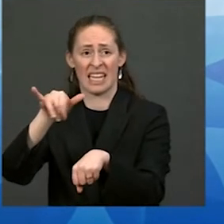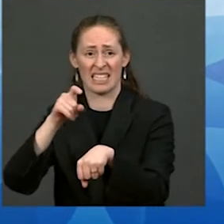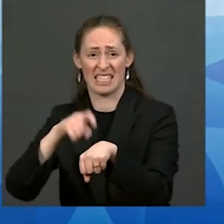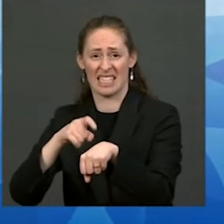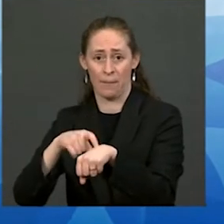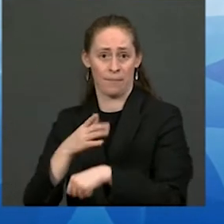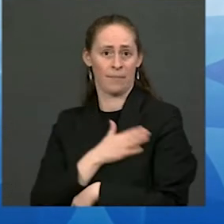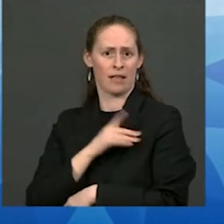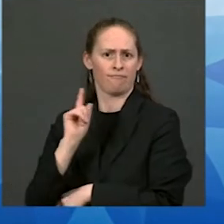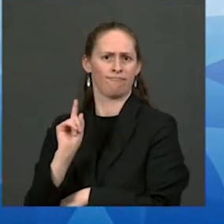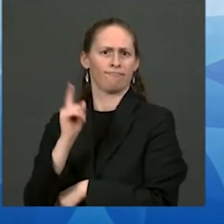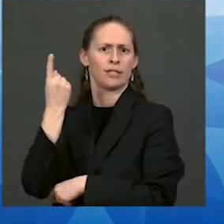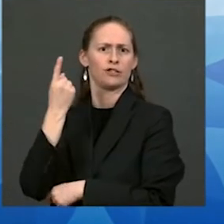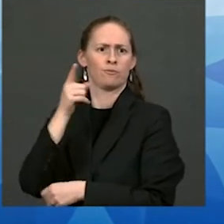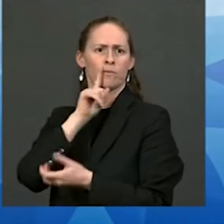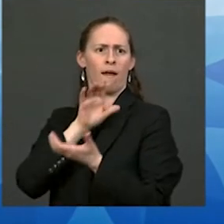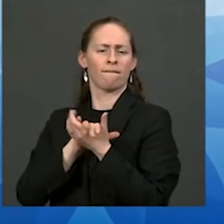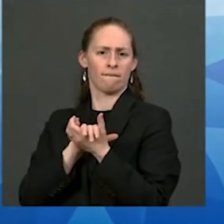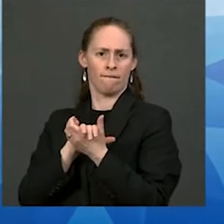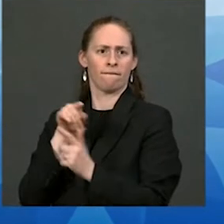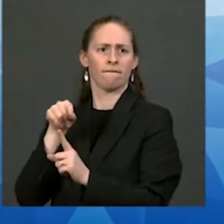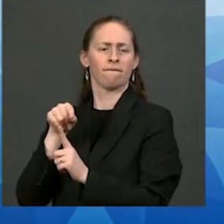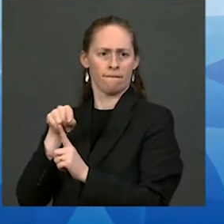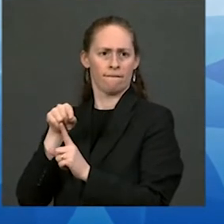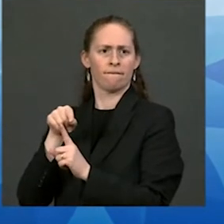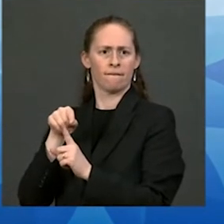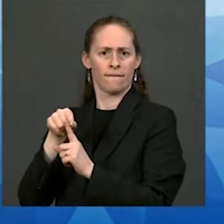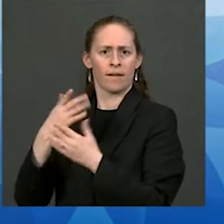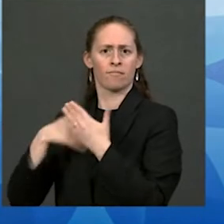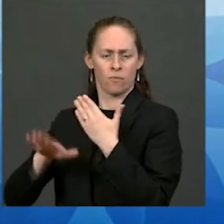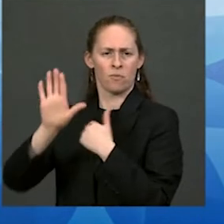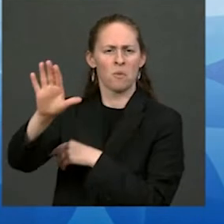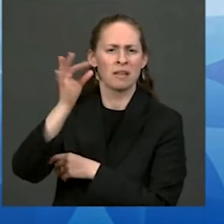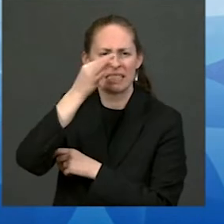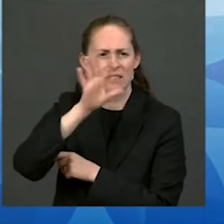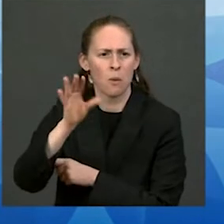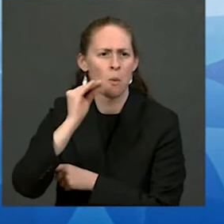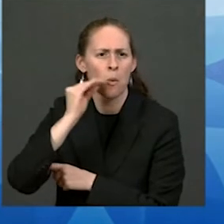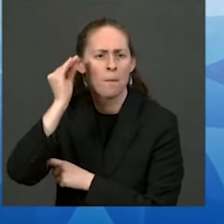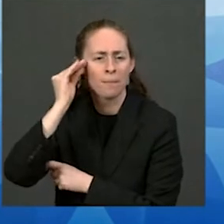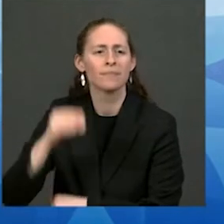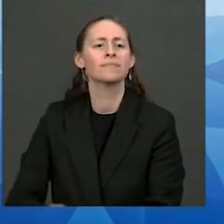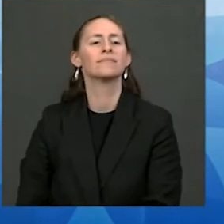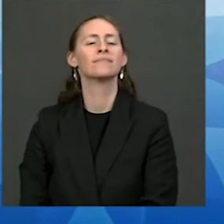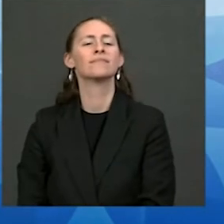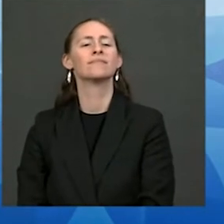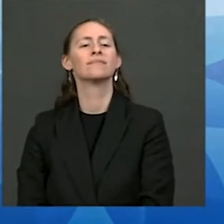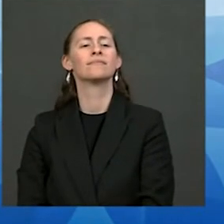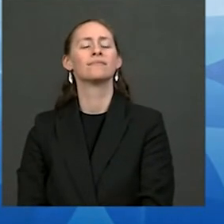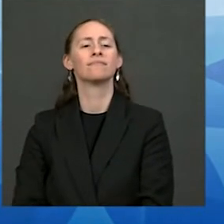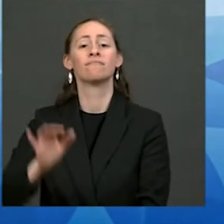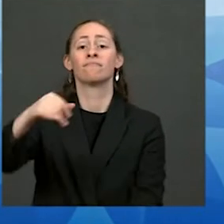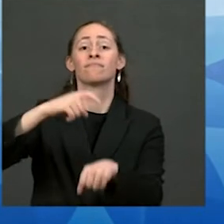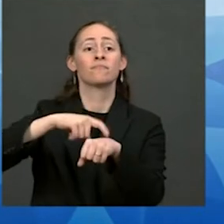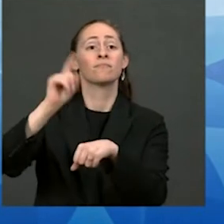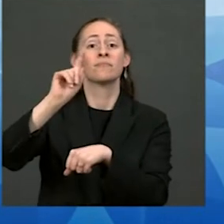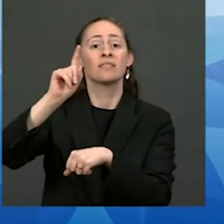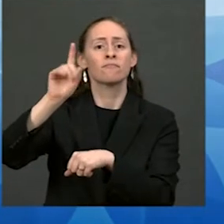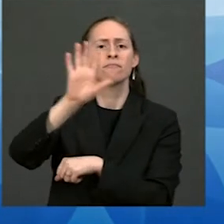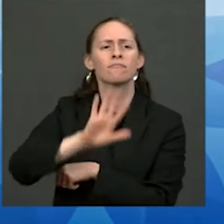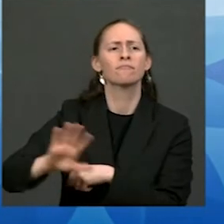was all in central New York but obviously you're up in Wisconsin come down and see us in Oneida anyway